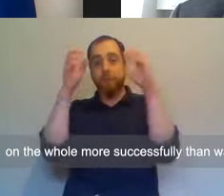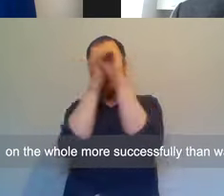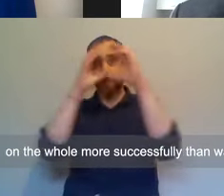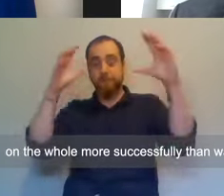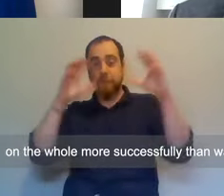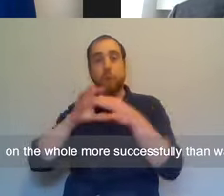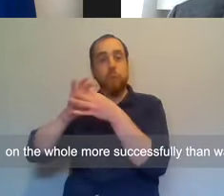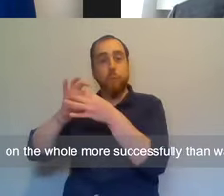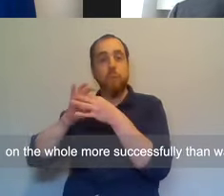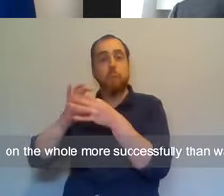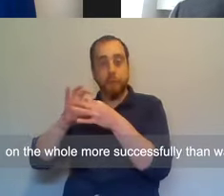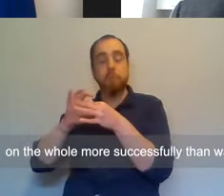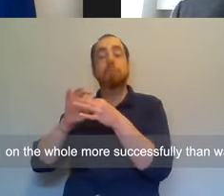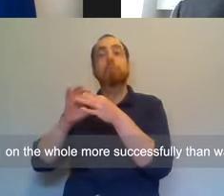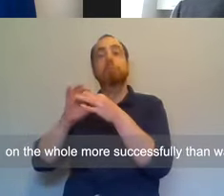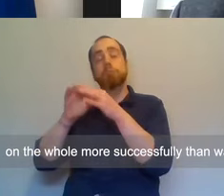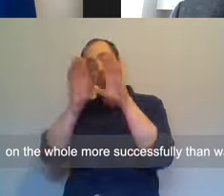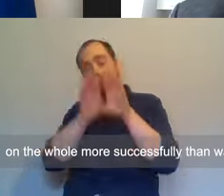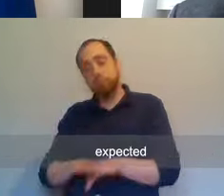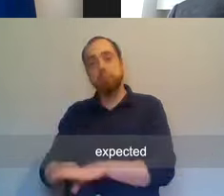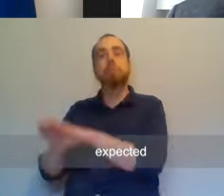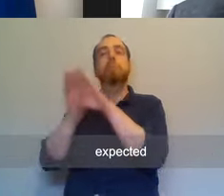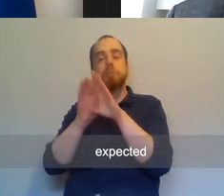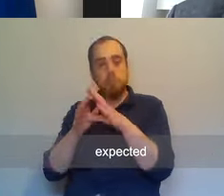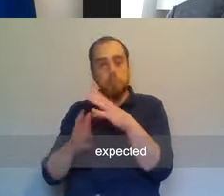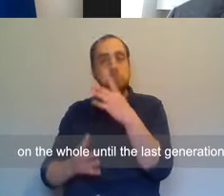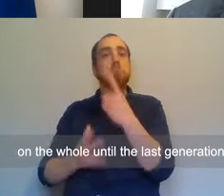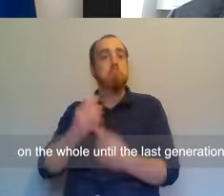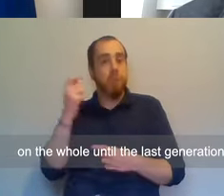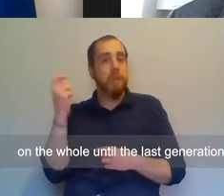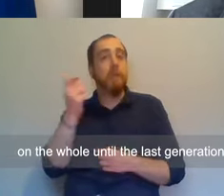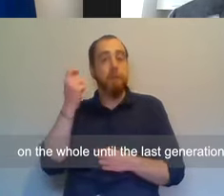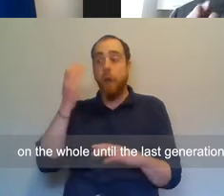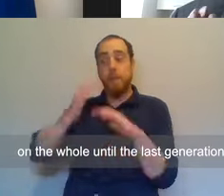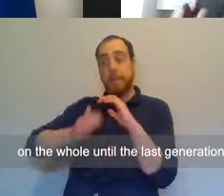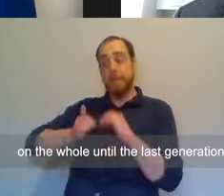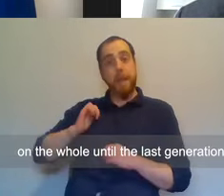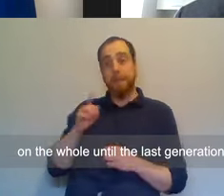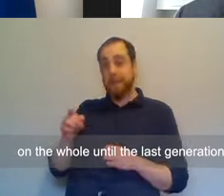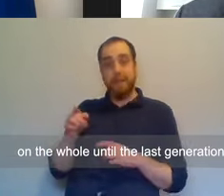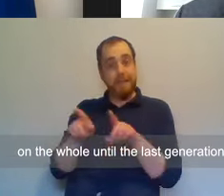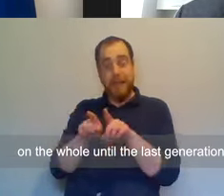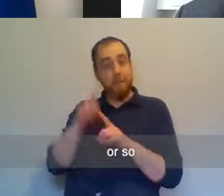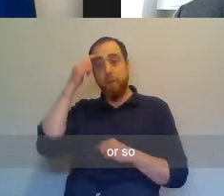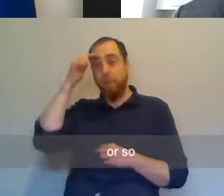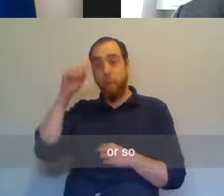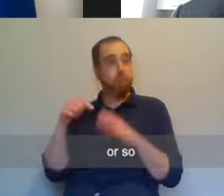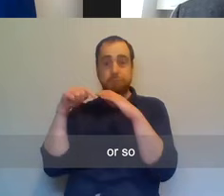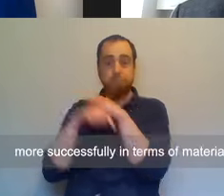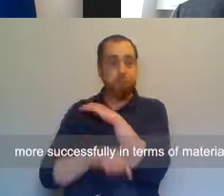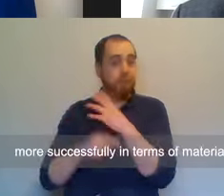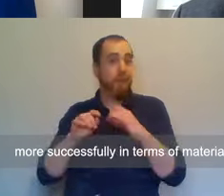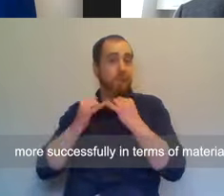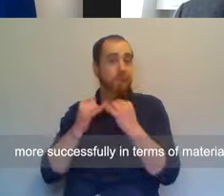On the whole, more successfully than was expected. On the whole, until the last generation or so,